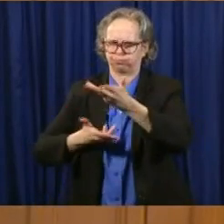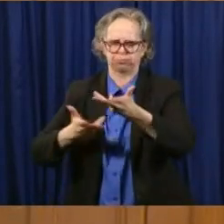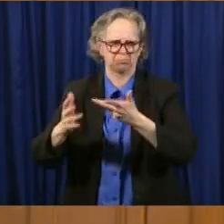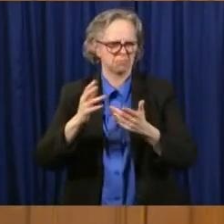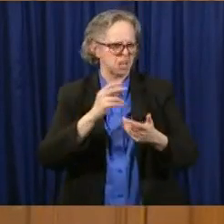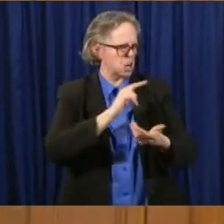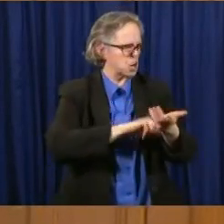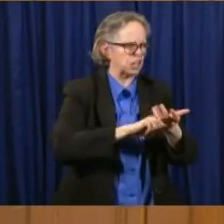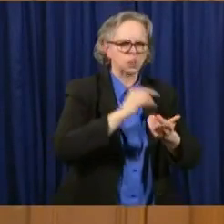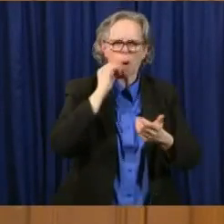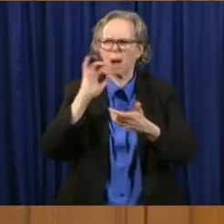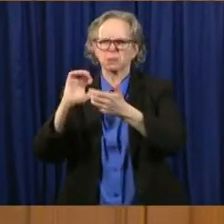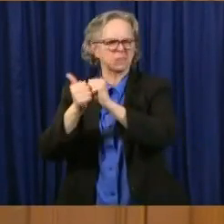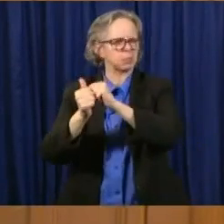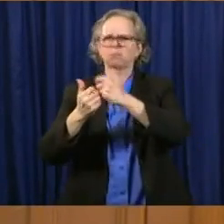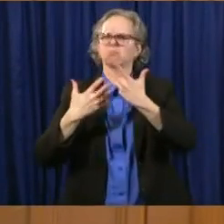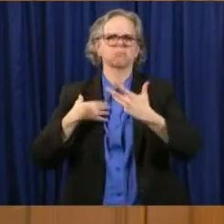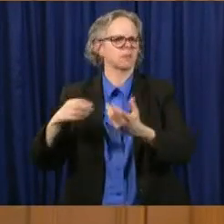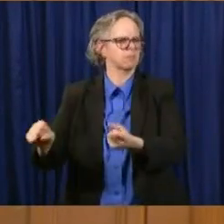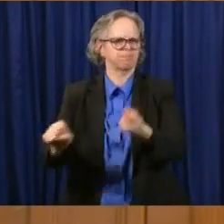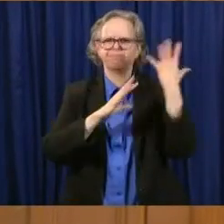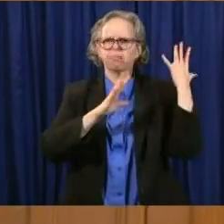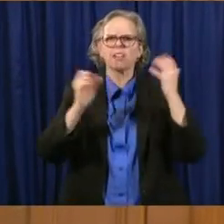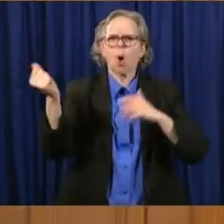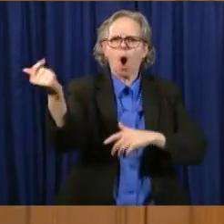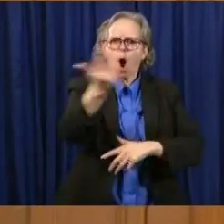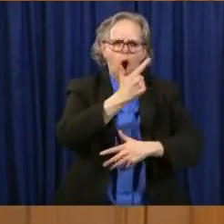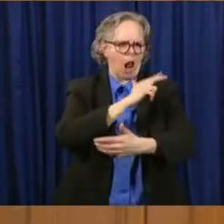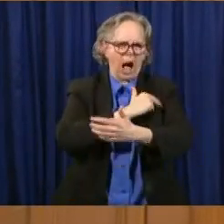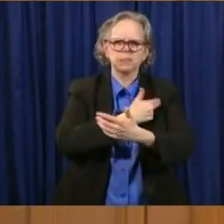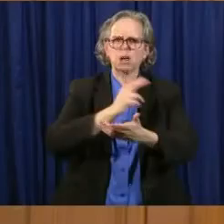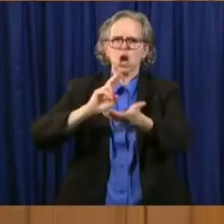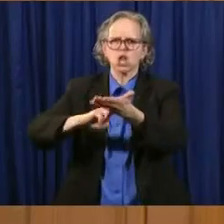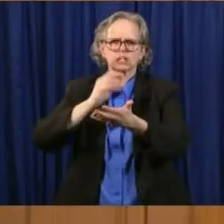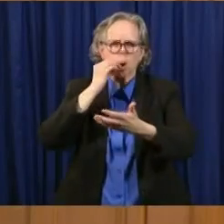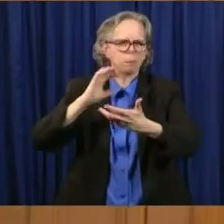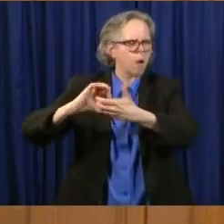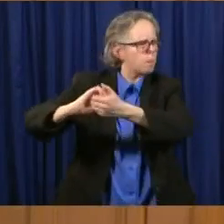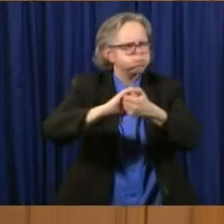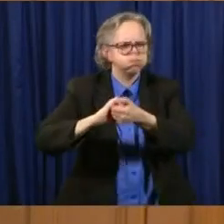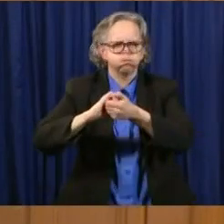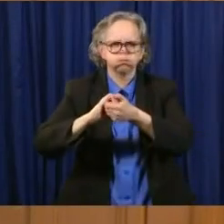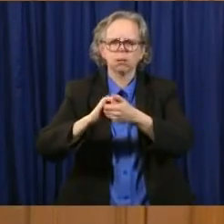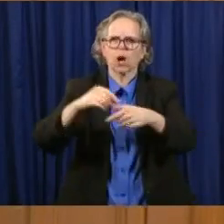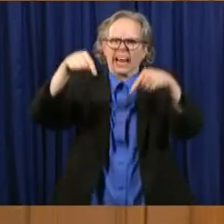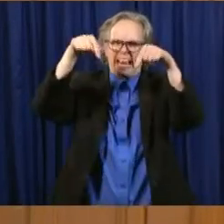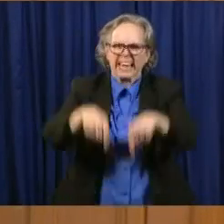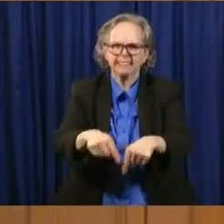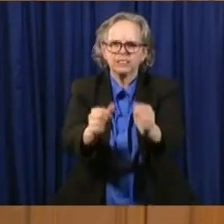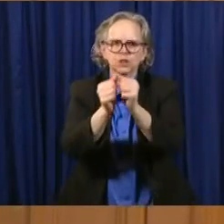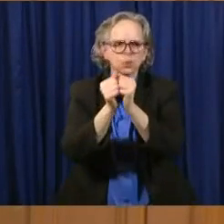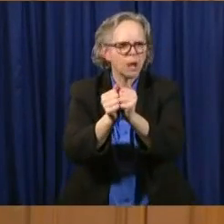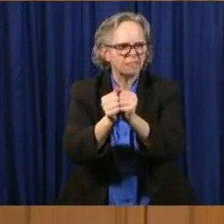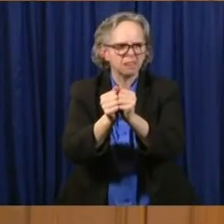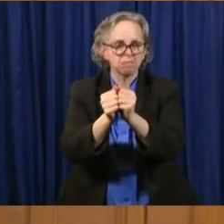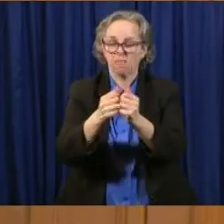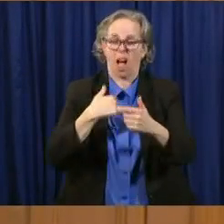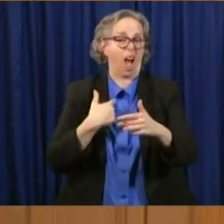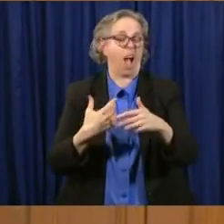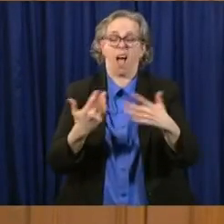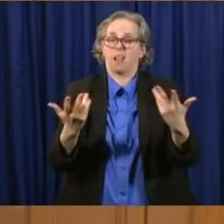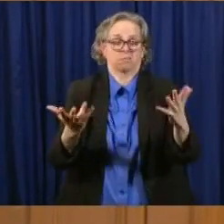We are all in this together. And I can't say enough about how outstanding they're doing. The video that you saw,